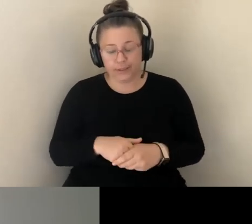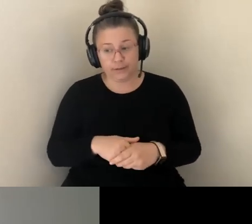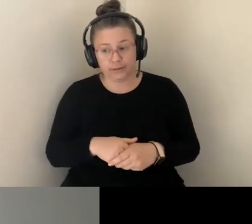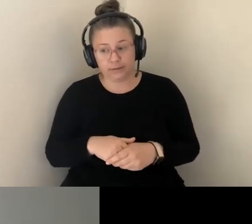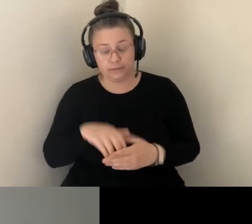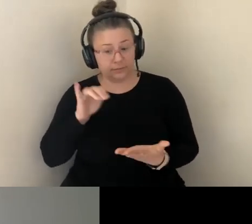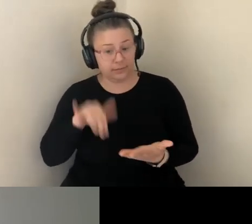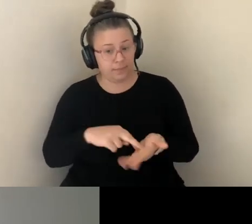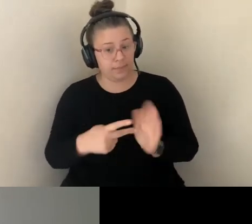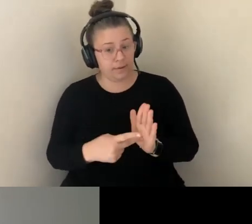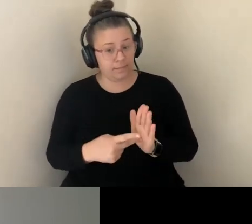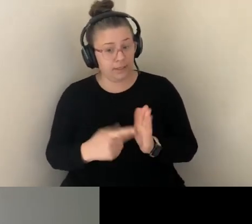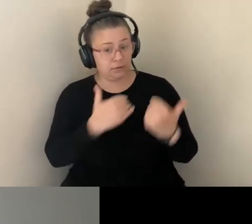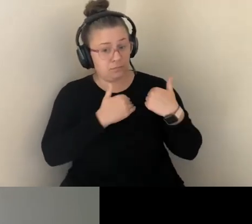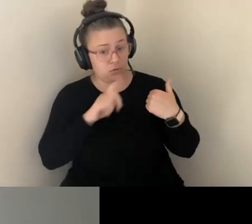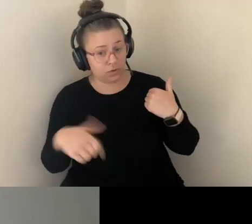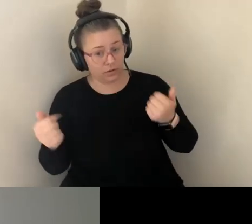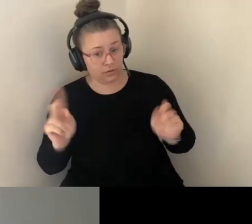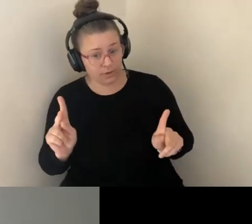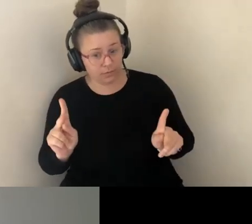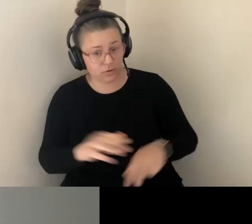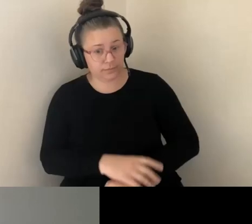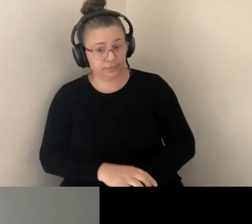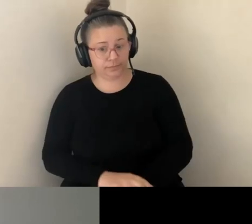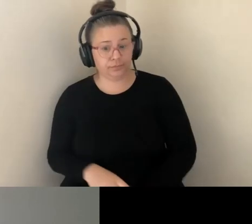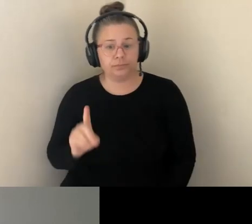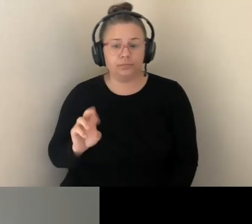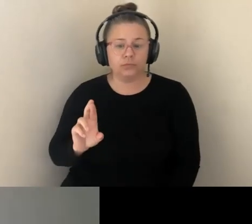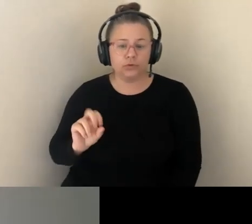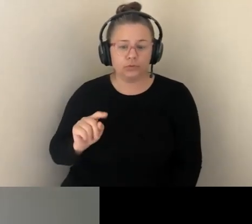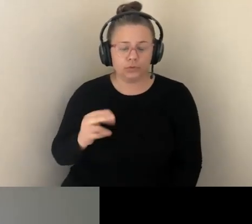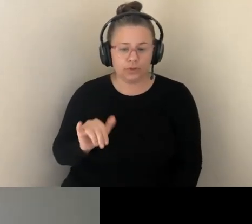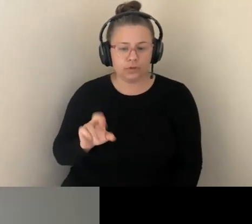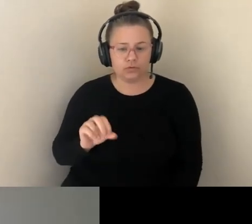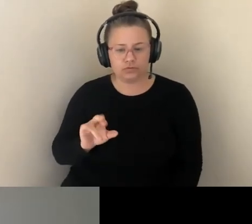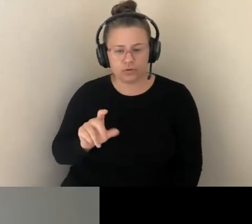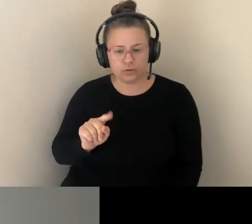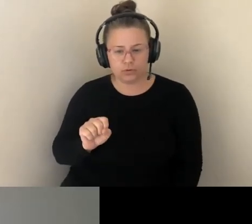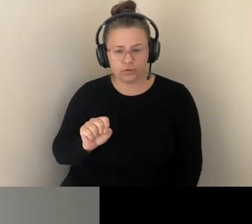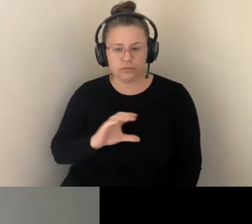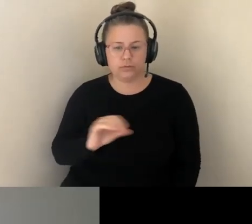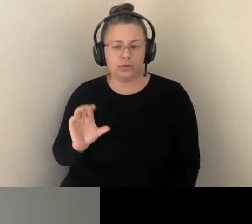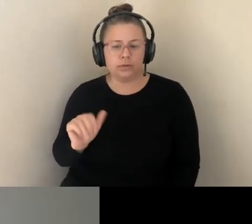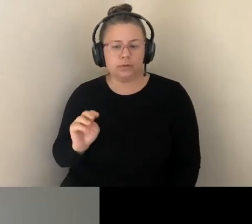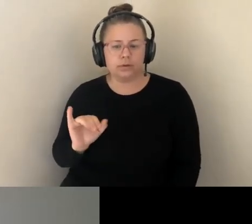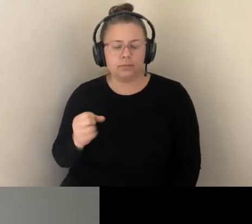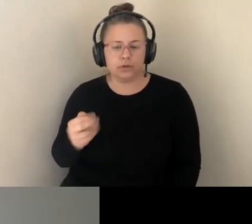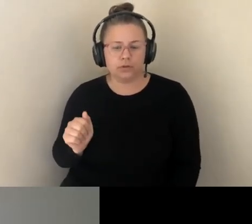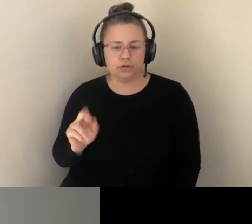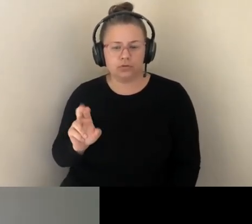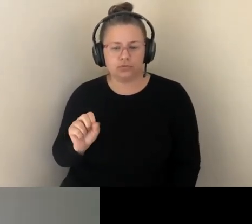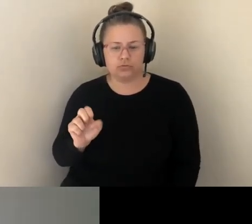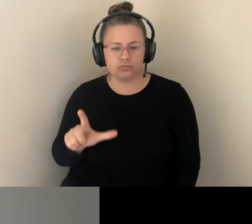TECHNOLOGIES HAVE REVIVED SOME RACIST IDEOLOGIES WHERE DISABILITY FUNCTIONS AS A NEW FORM OF, QUOTE,